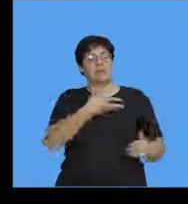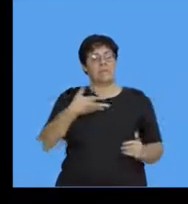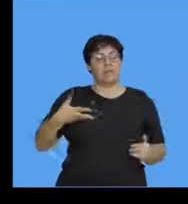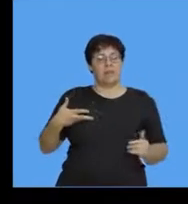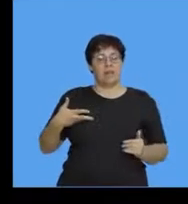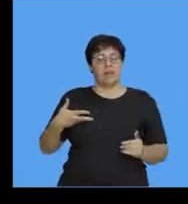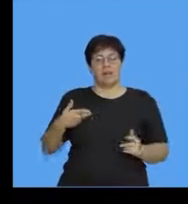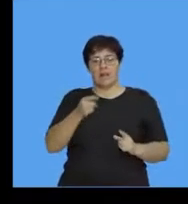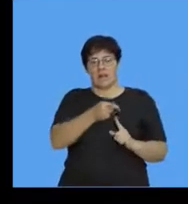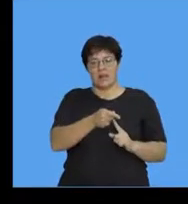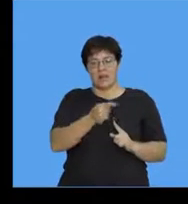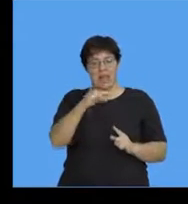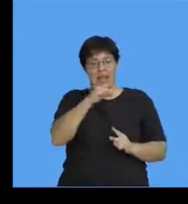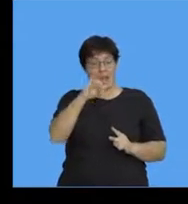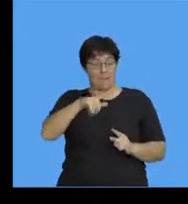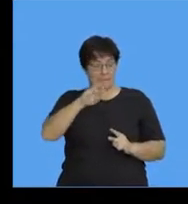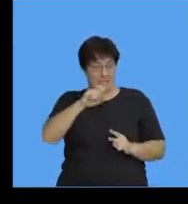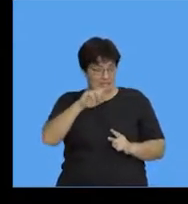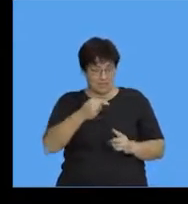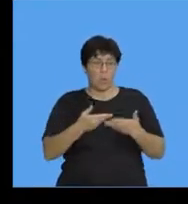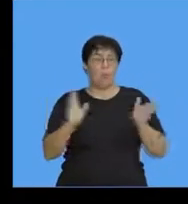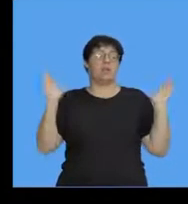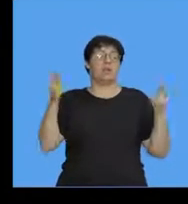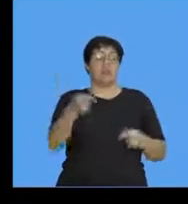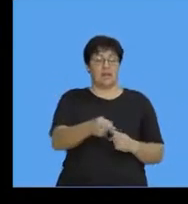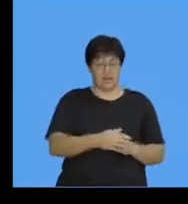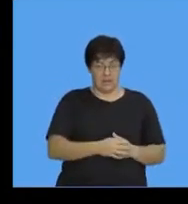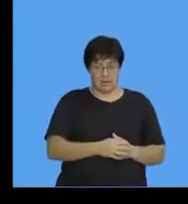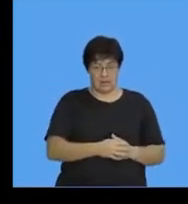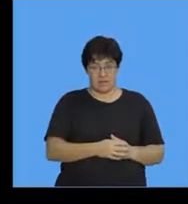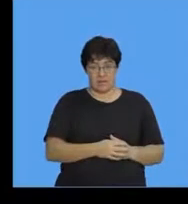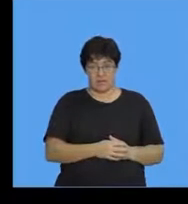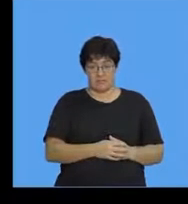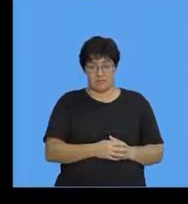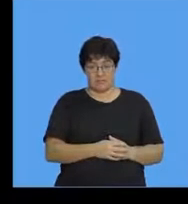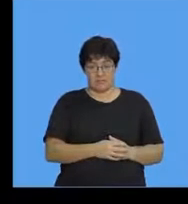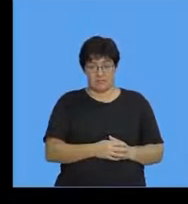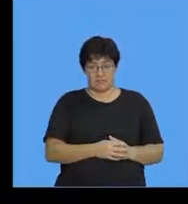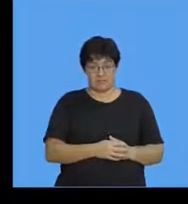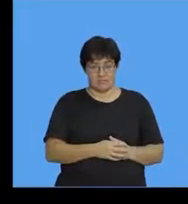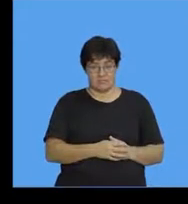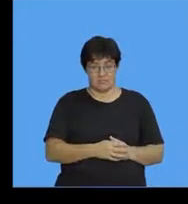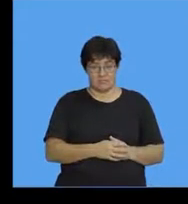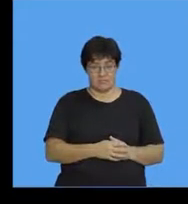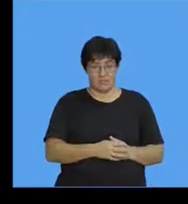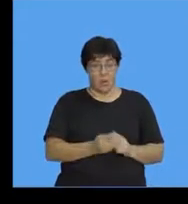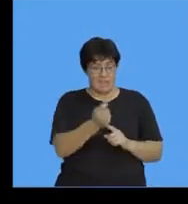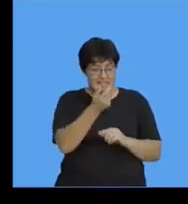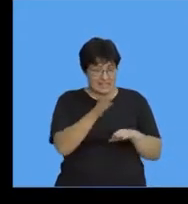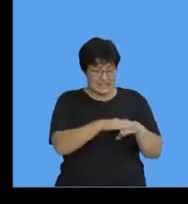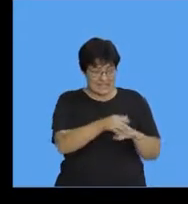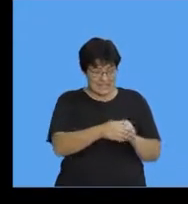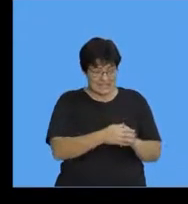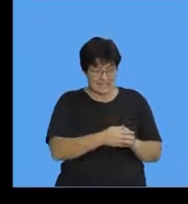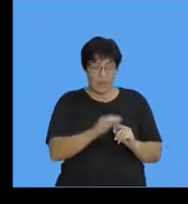female part the female gamete she's lying open here we go she's lying open on the seed